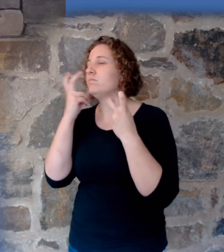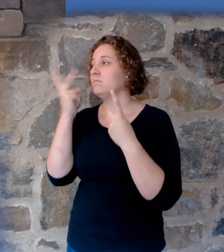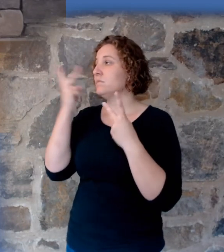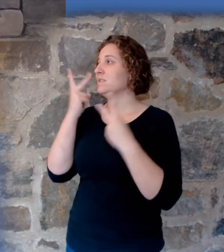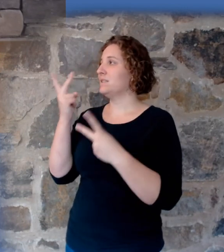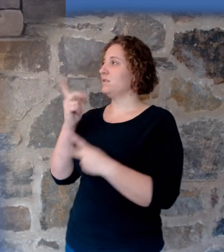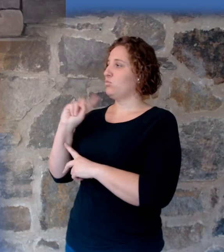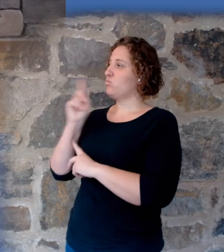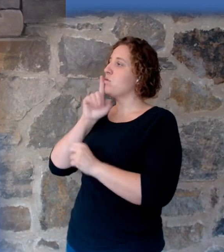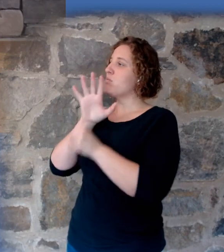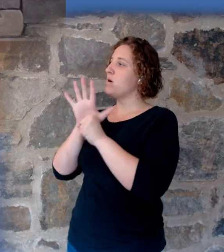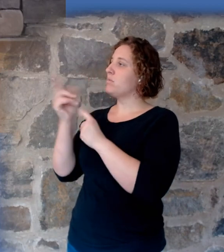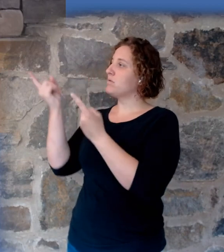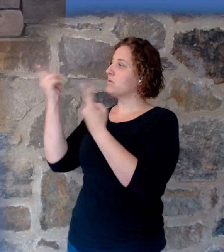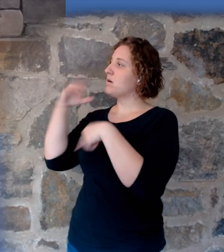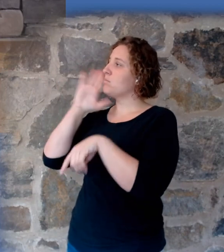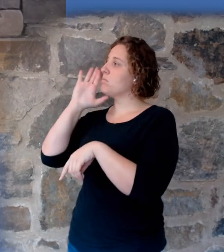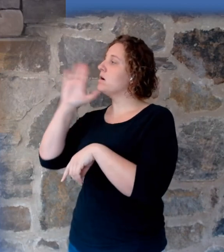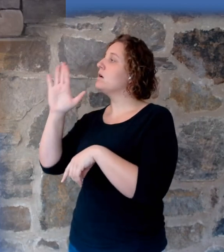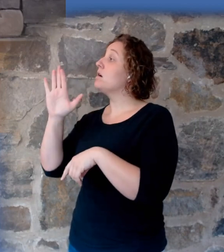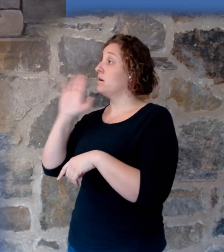of his coming? Oh, he's coming.